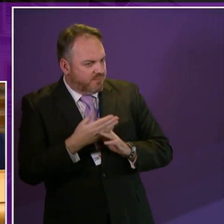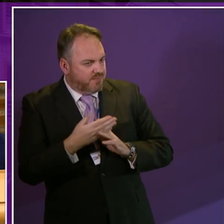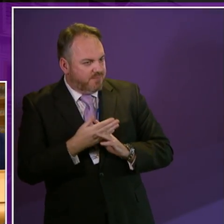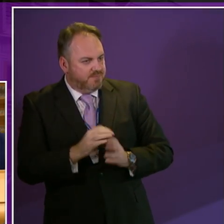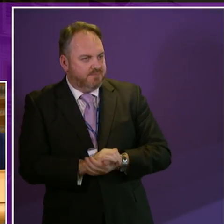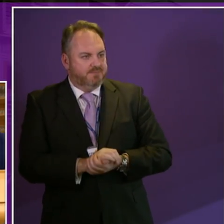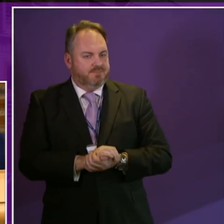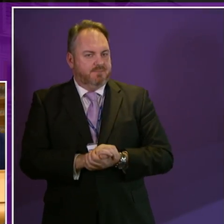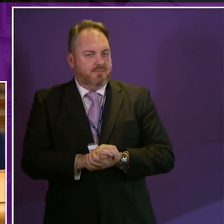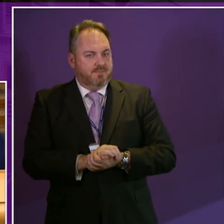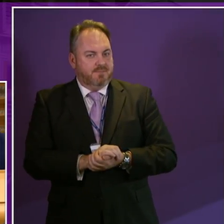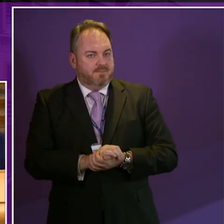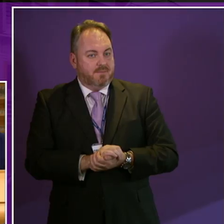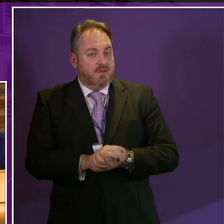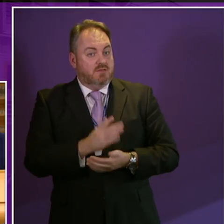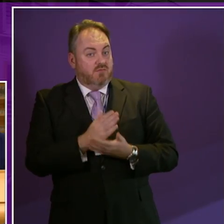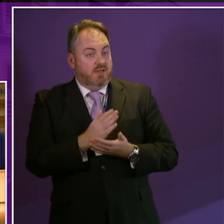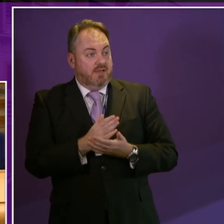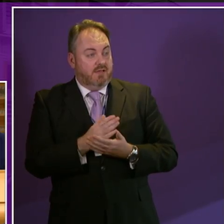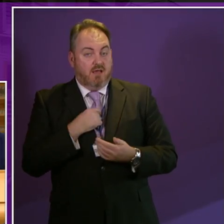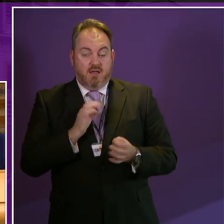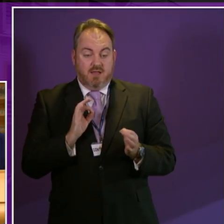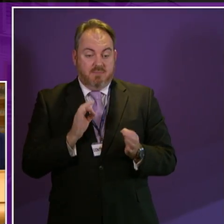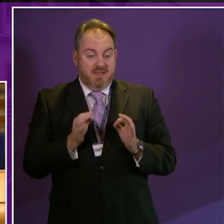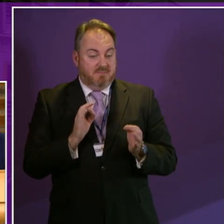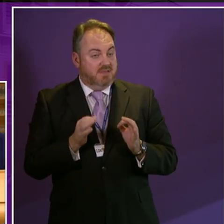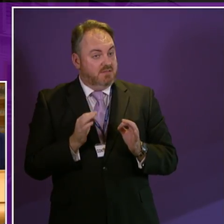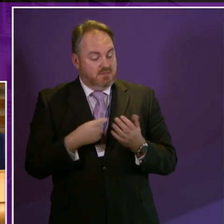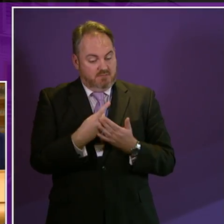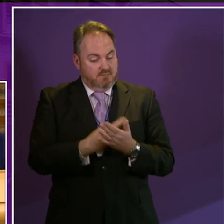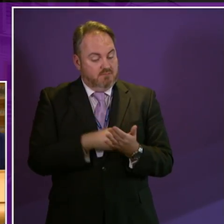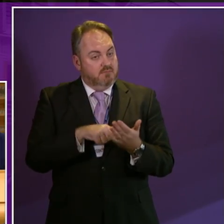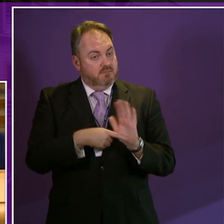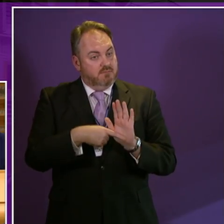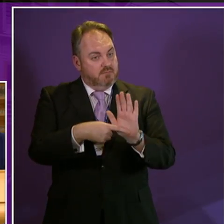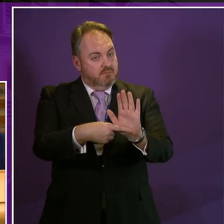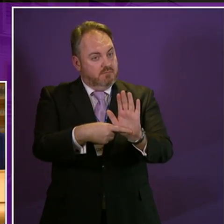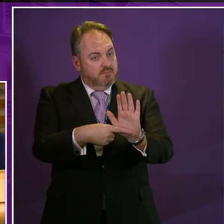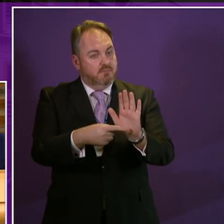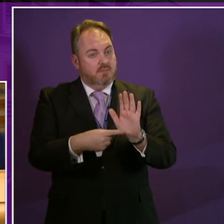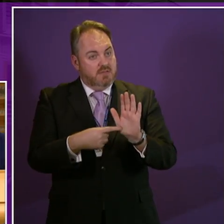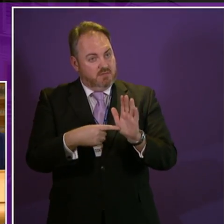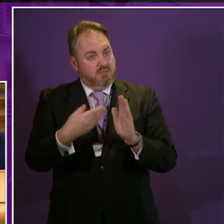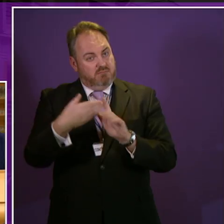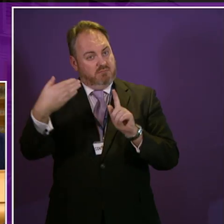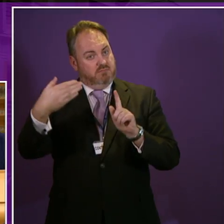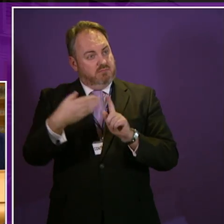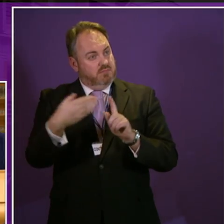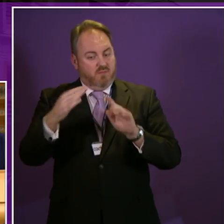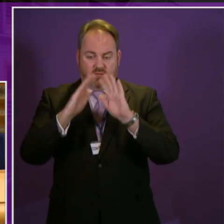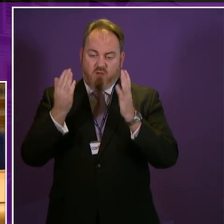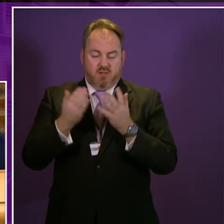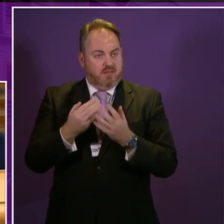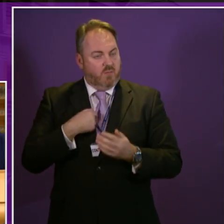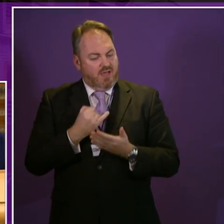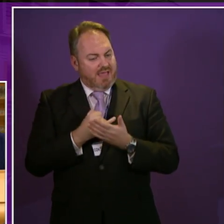As our amendment states, the Act has long been regarded internationally as a model of effective anti